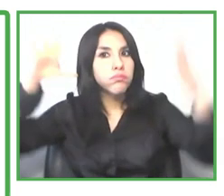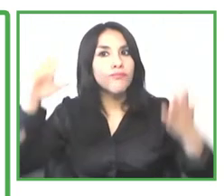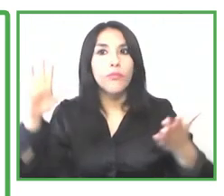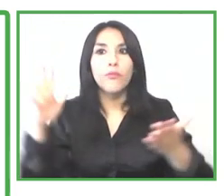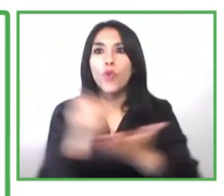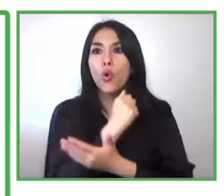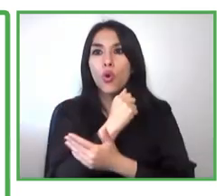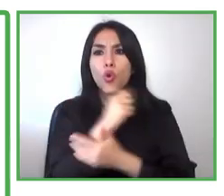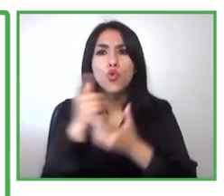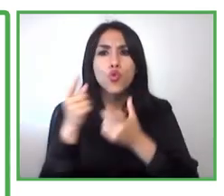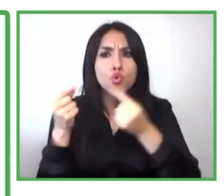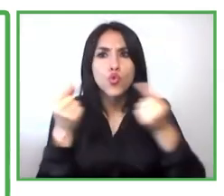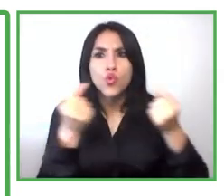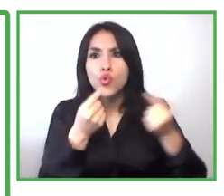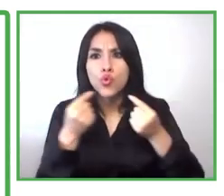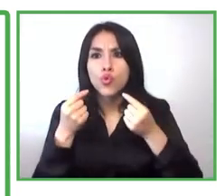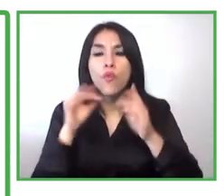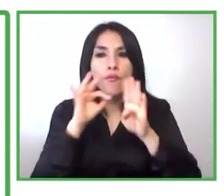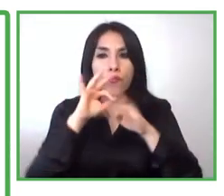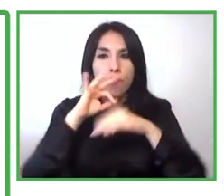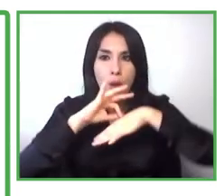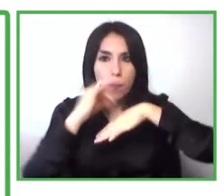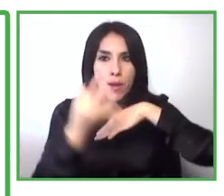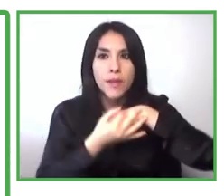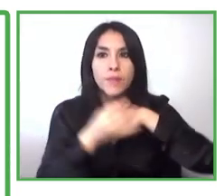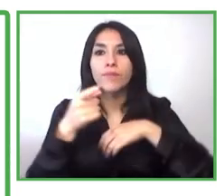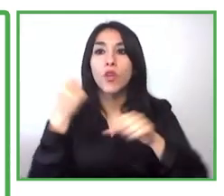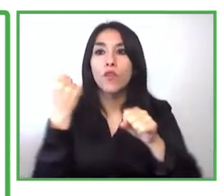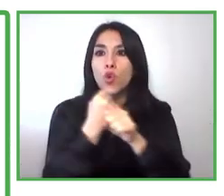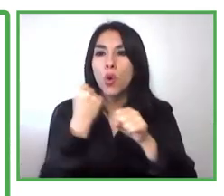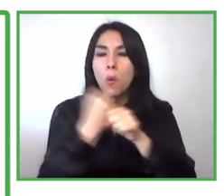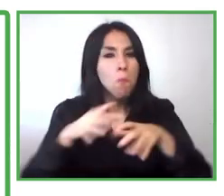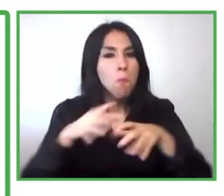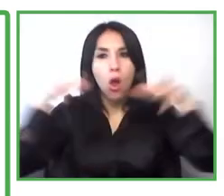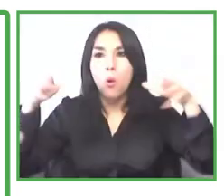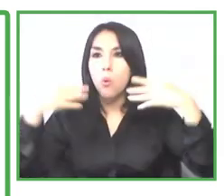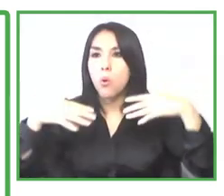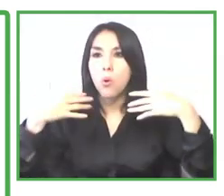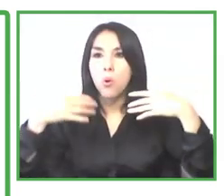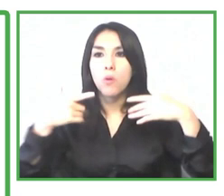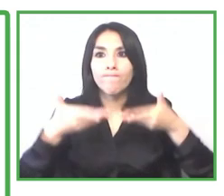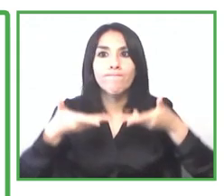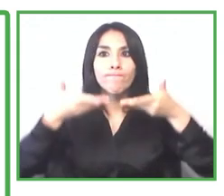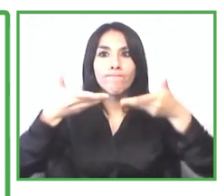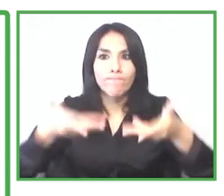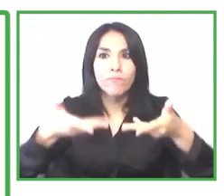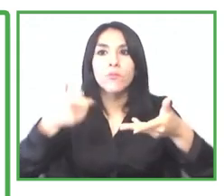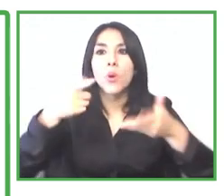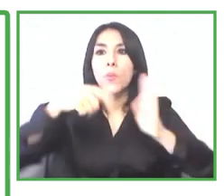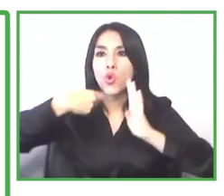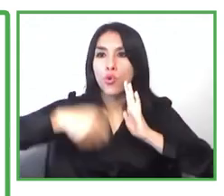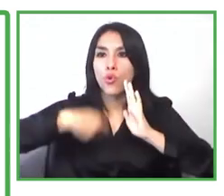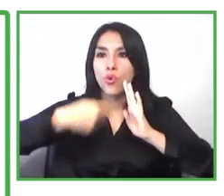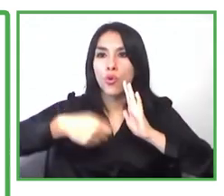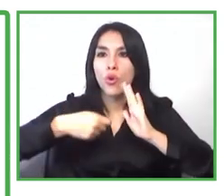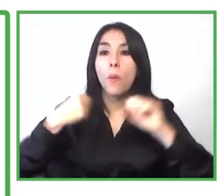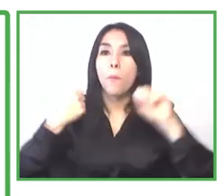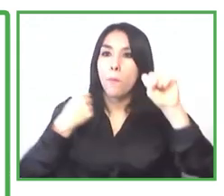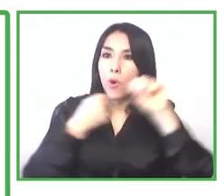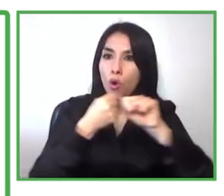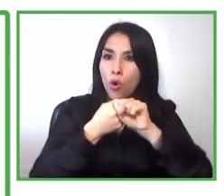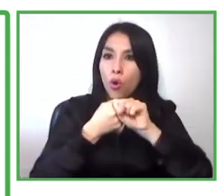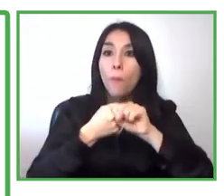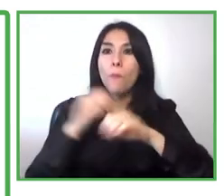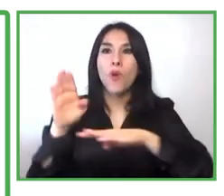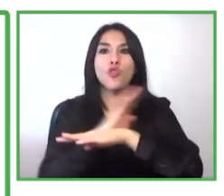so we are a foundation to support different works with support to the small companies and